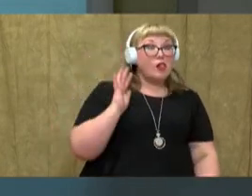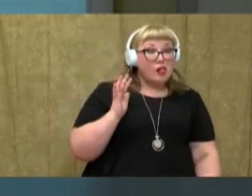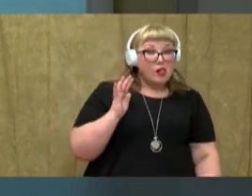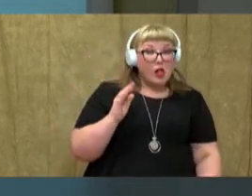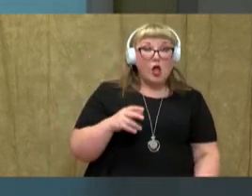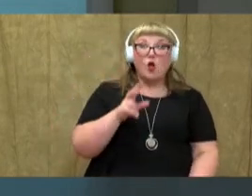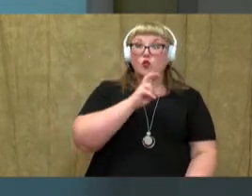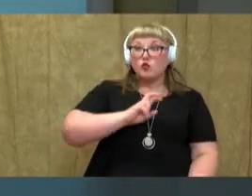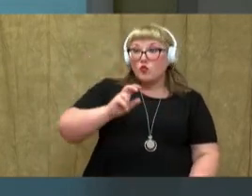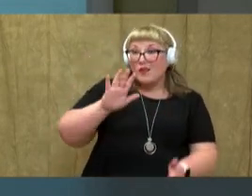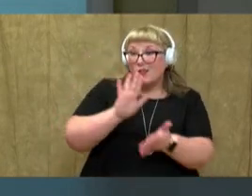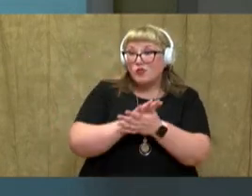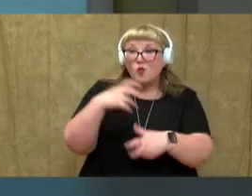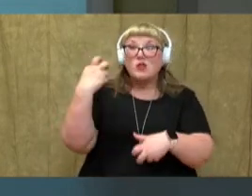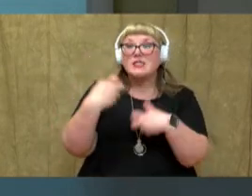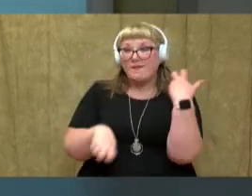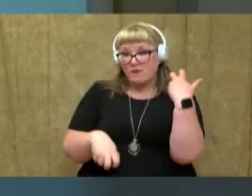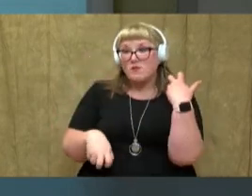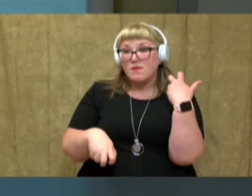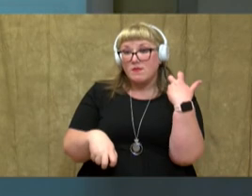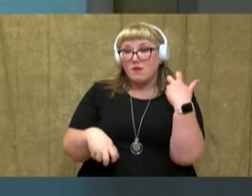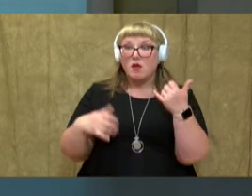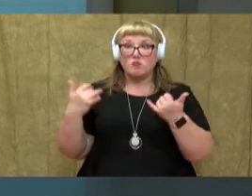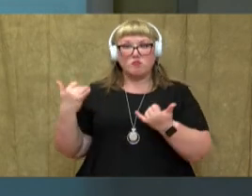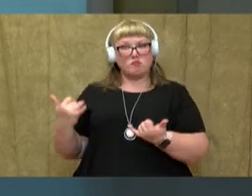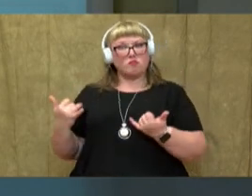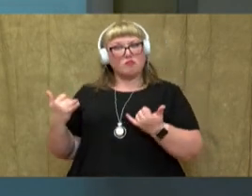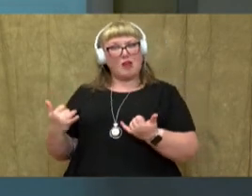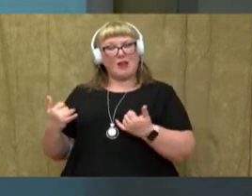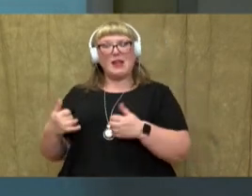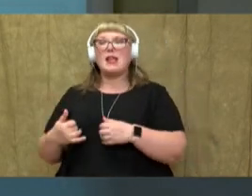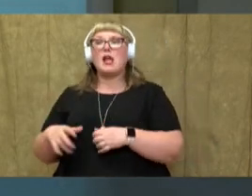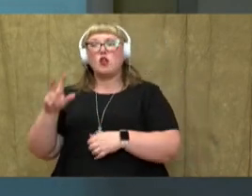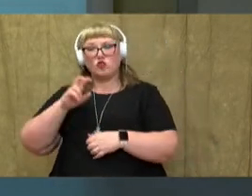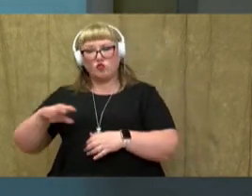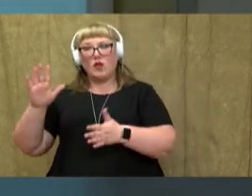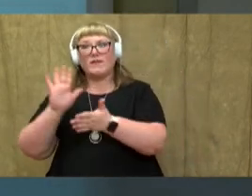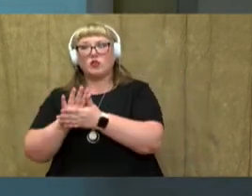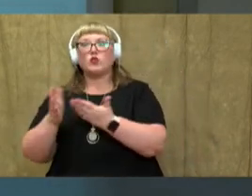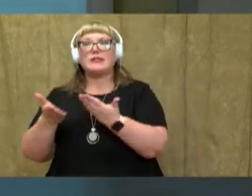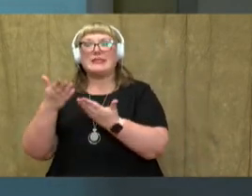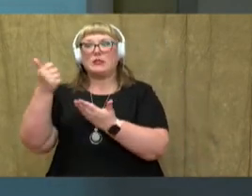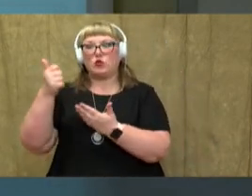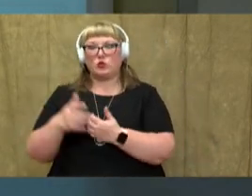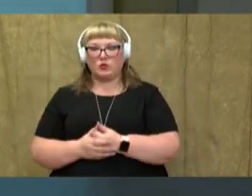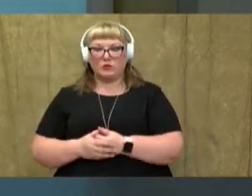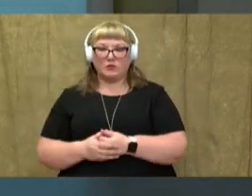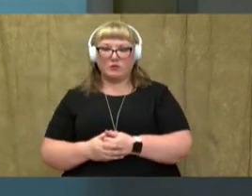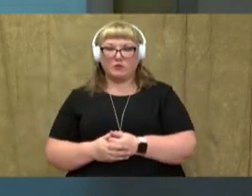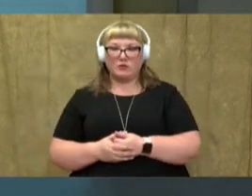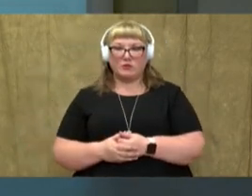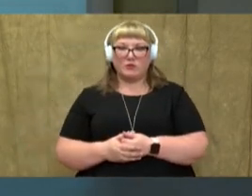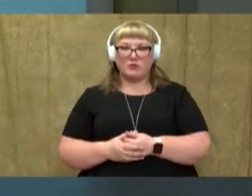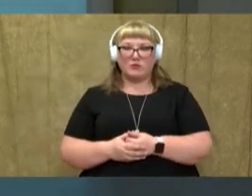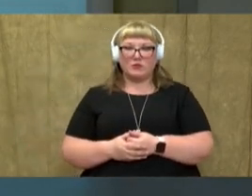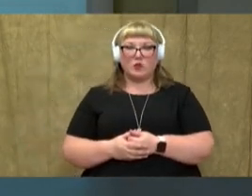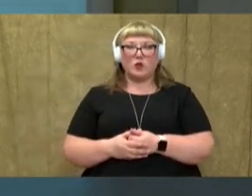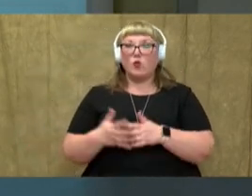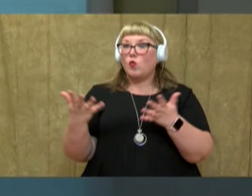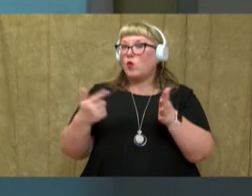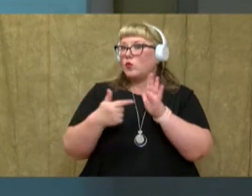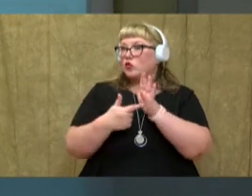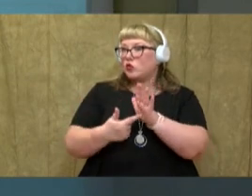traveling to school was difficult, but now traveling to school is much easier. What are we showing in this sentence?